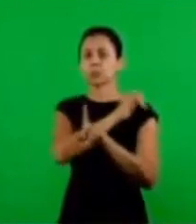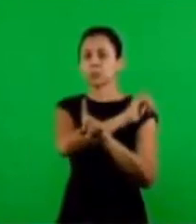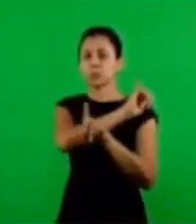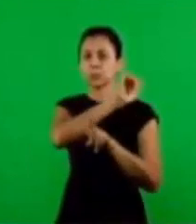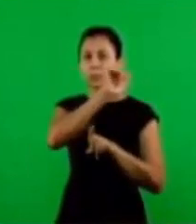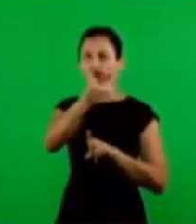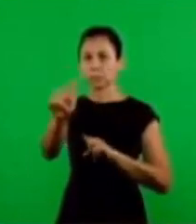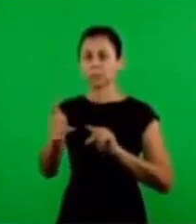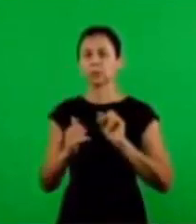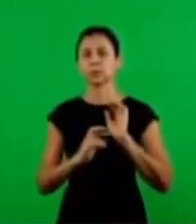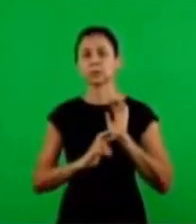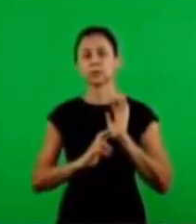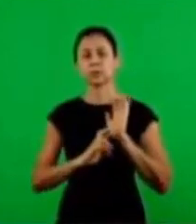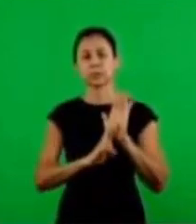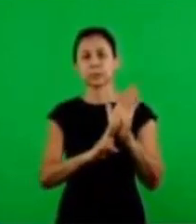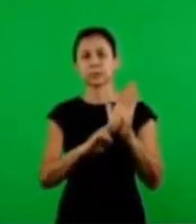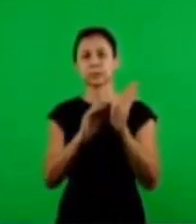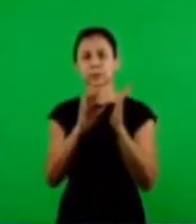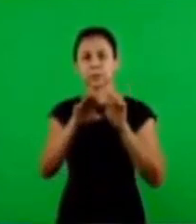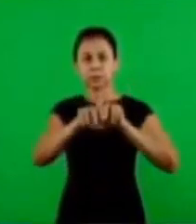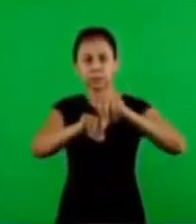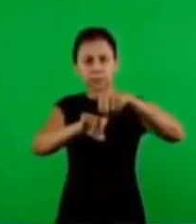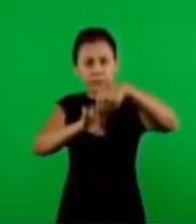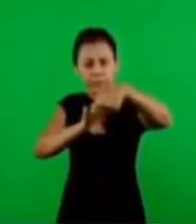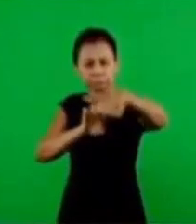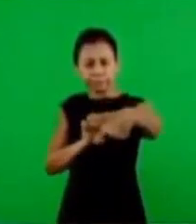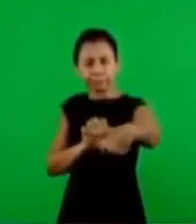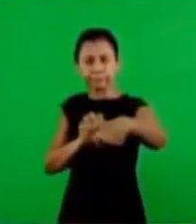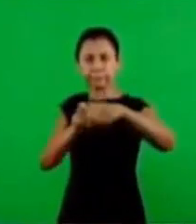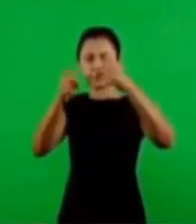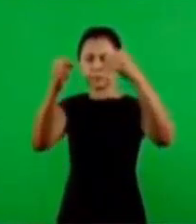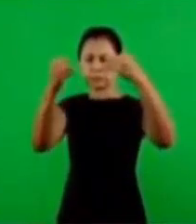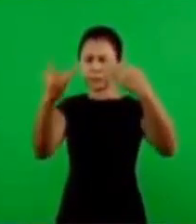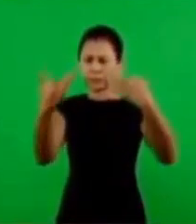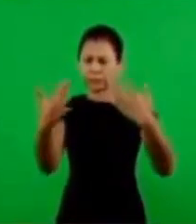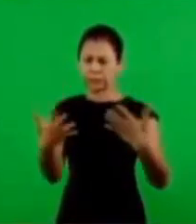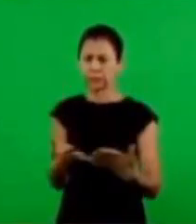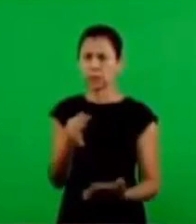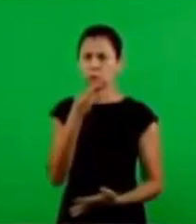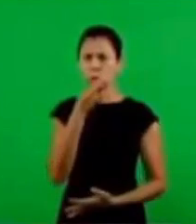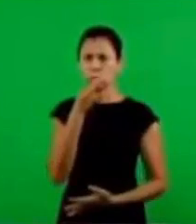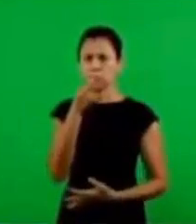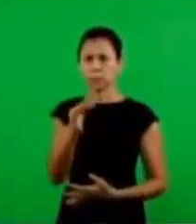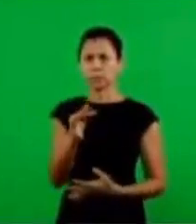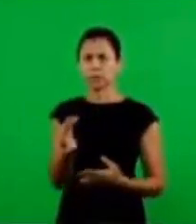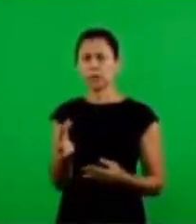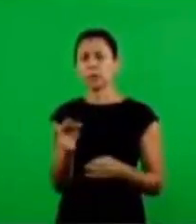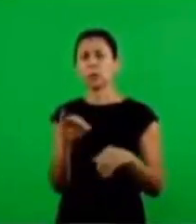exposed to them in all the scriptures, the things concerning himself.